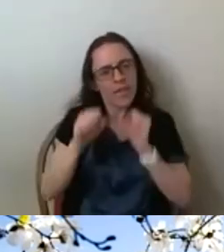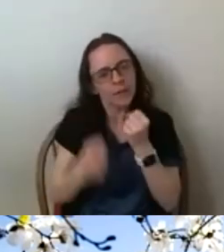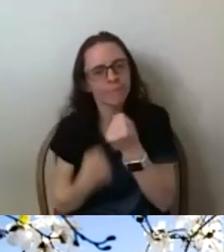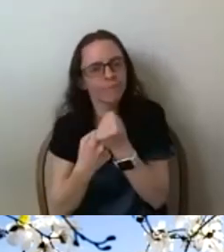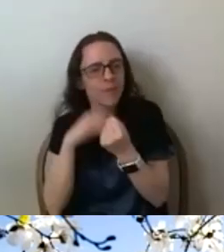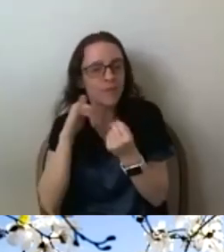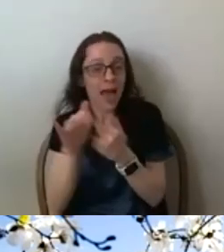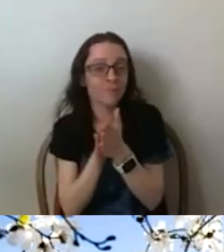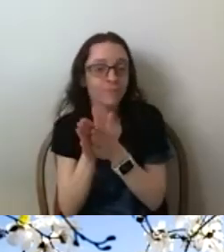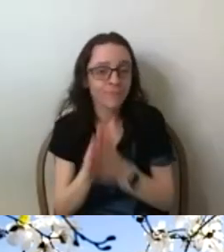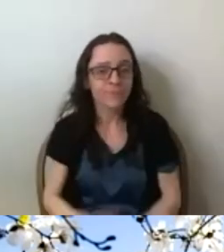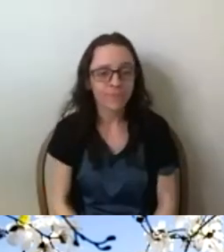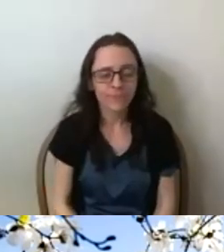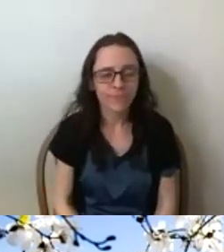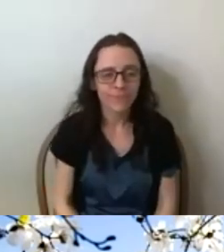Okay. Great.